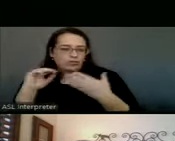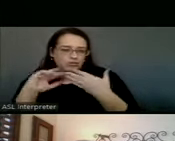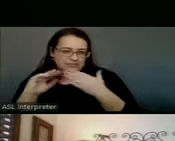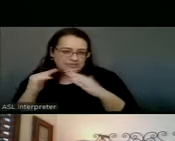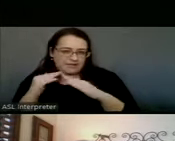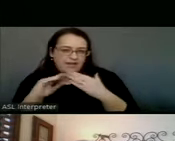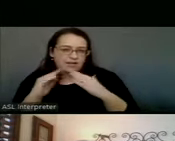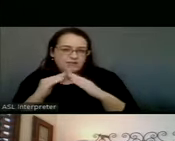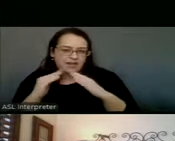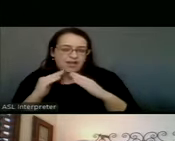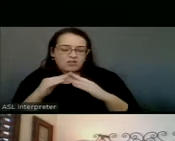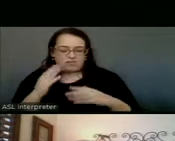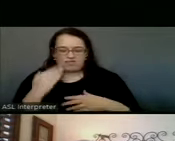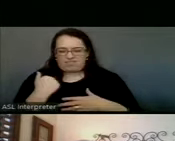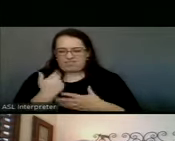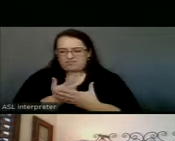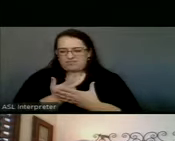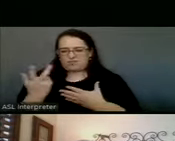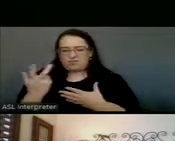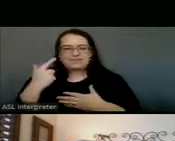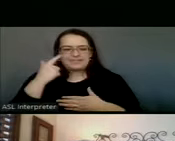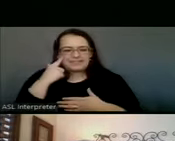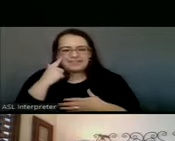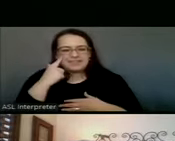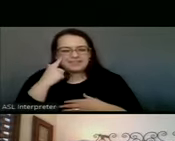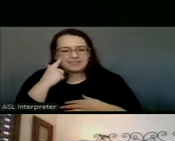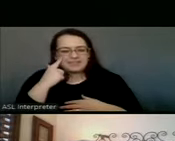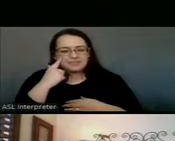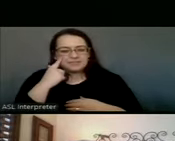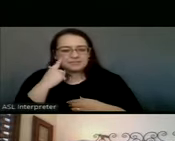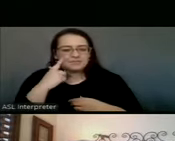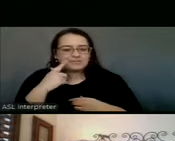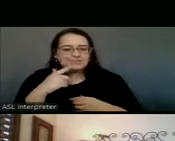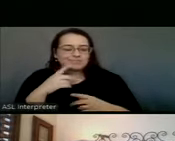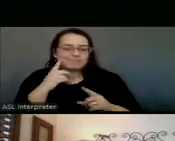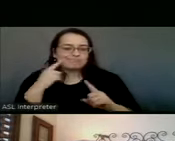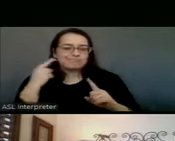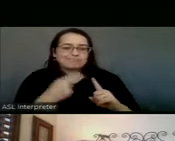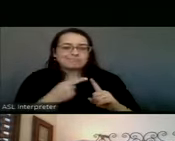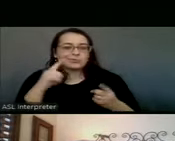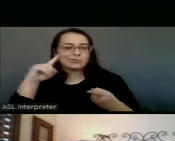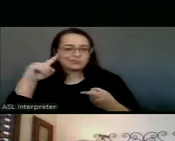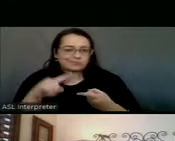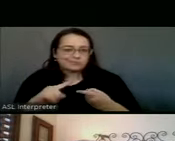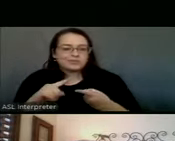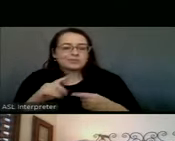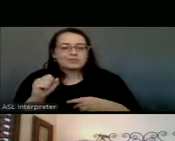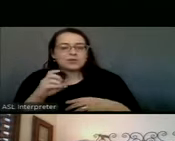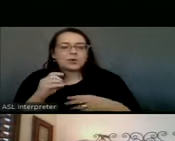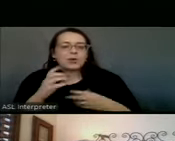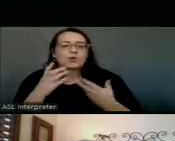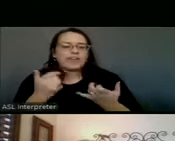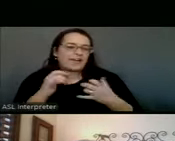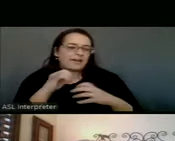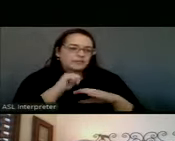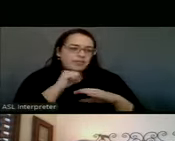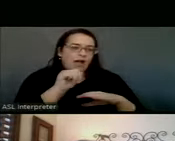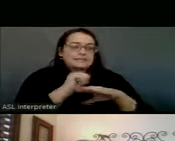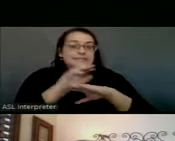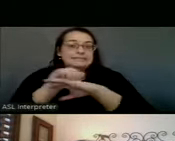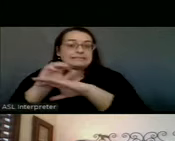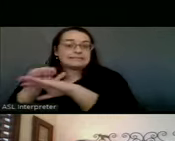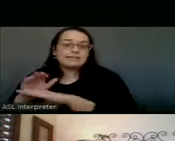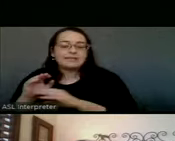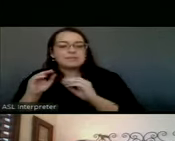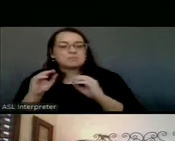And I think that over the last three weeks that they have reached what their intended target was. And so they're going to kind of slow down a little bit on demo, but,